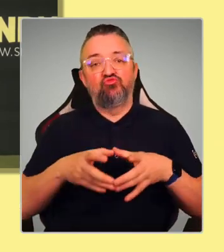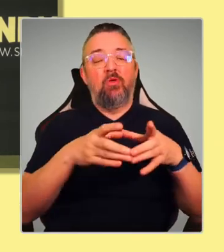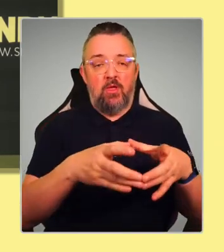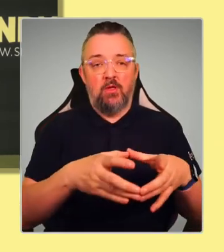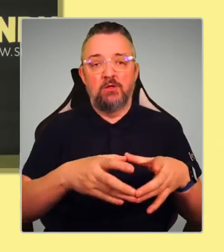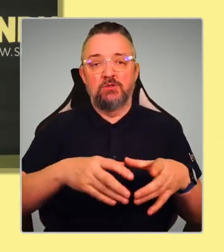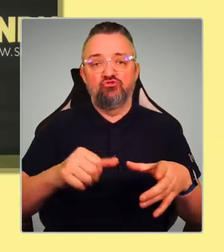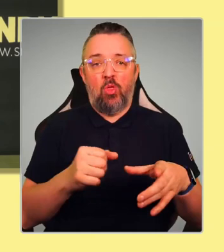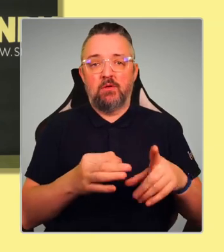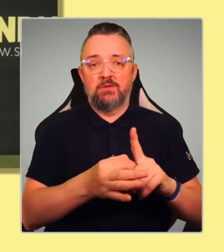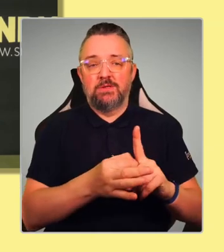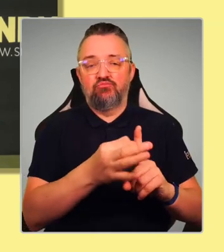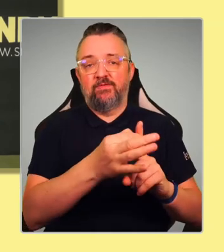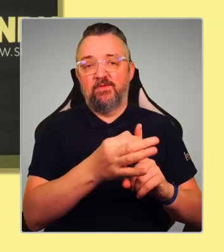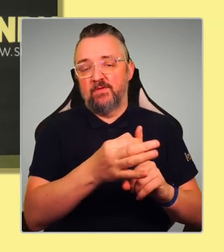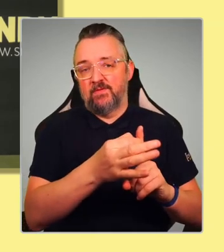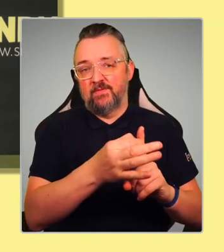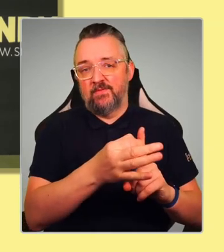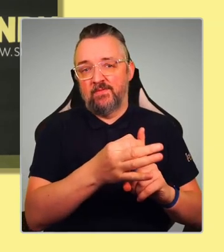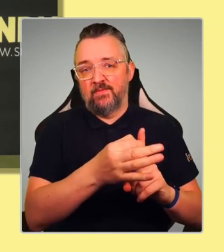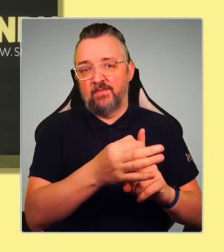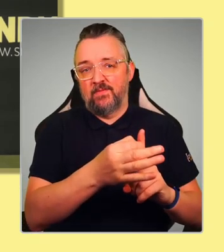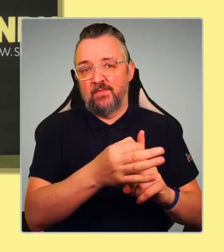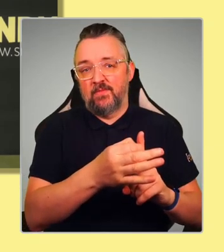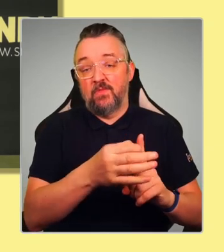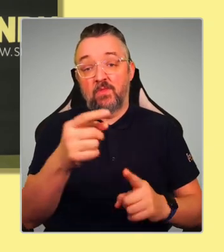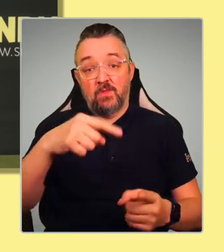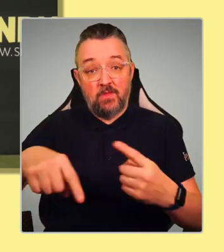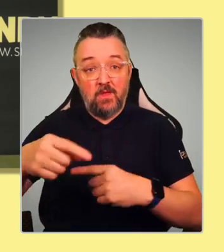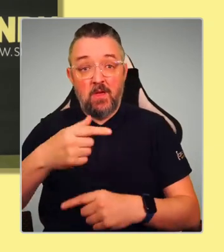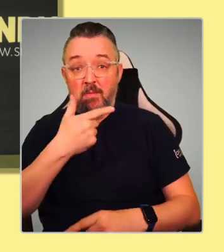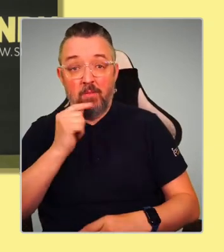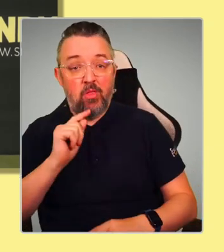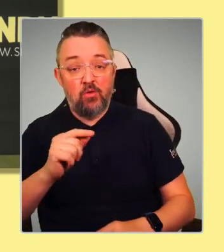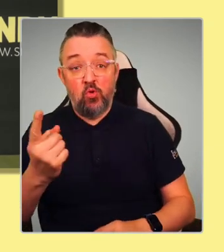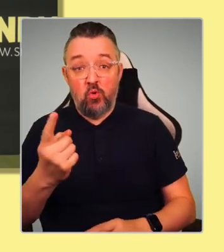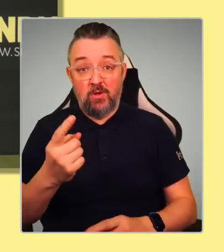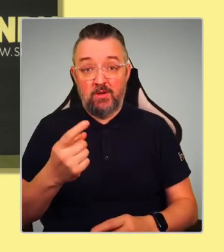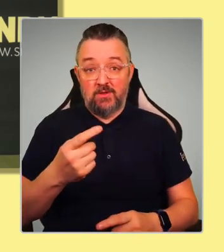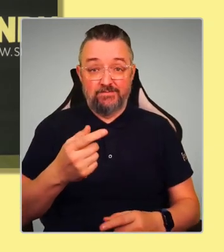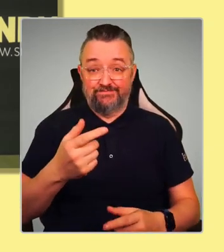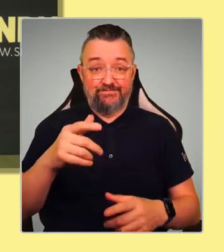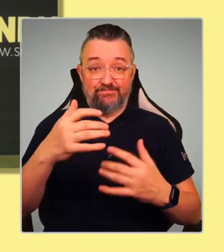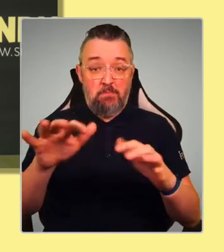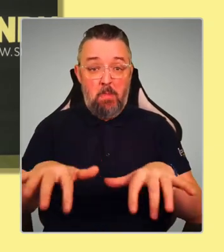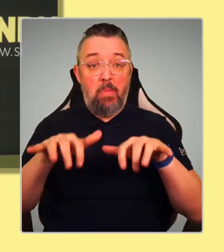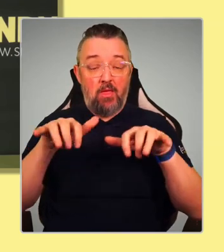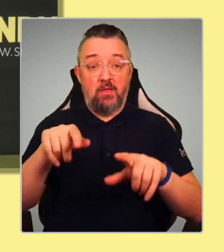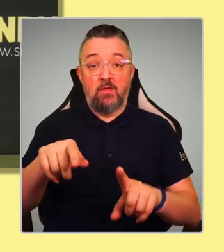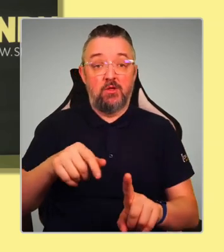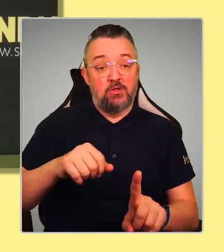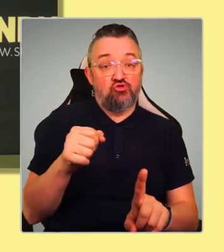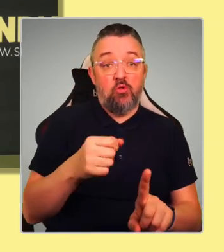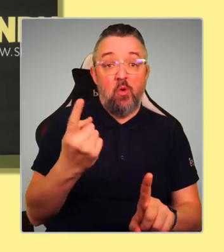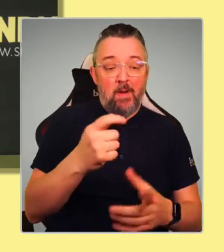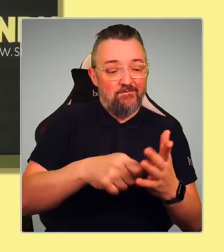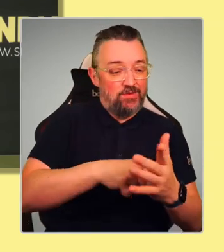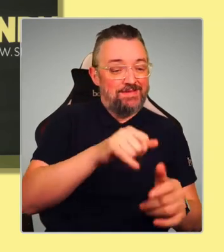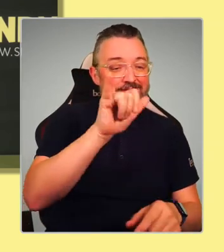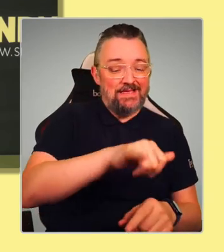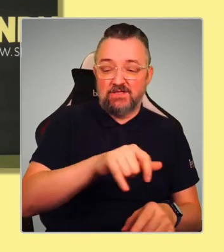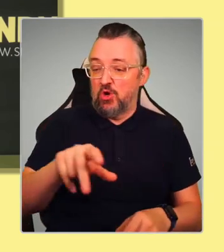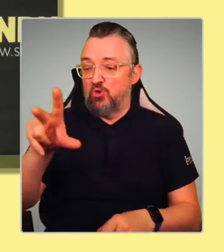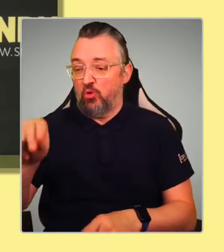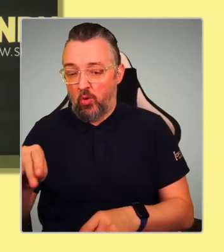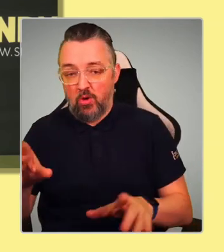recognising the sovereignty of the Scottish people, no voters and yes voters. It's about making independence real. And ultimately, it's about